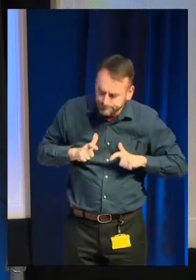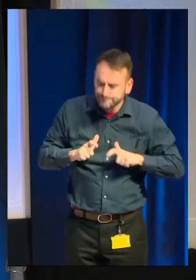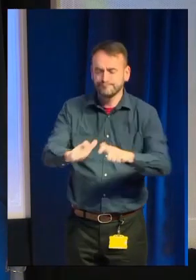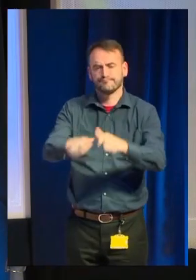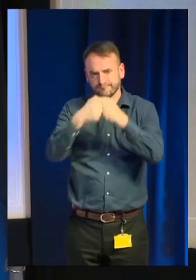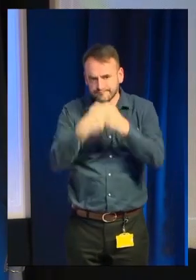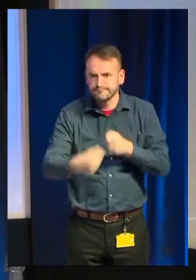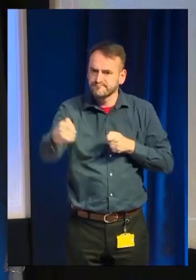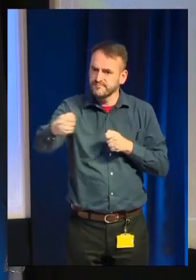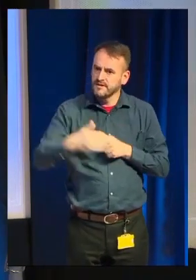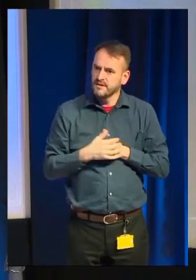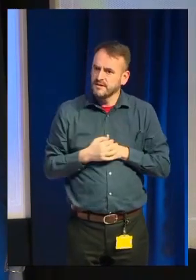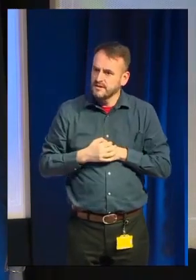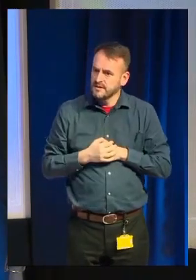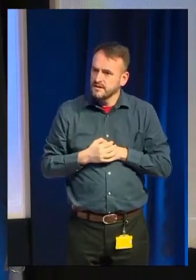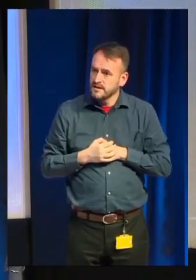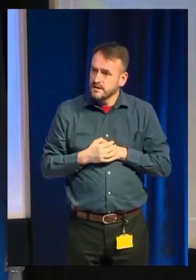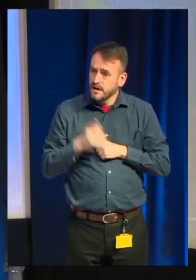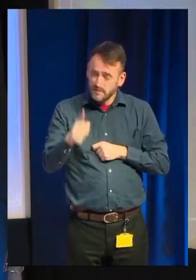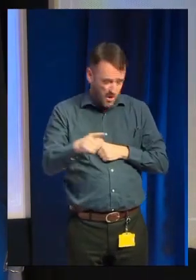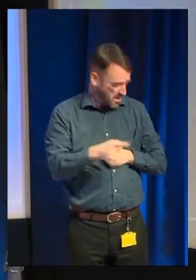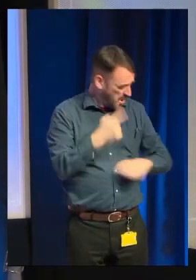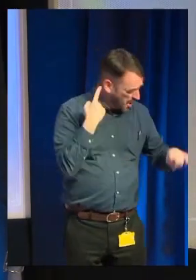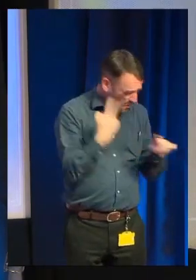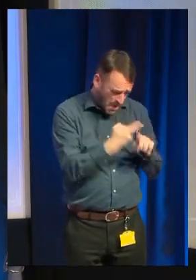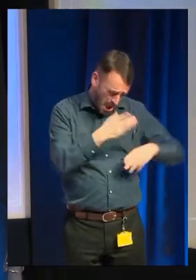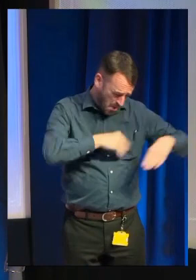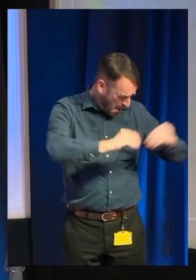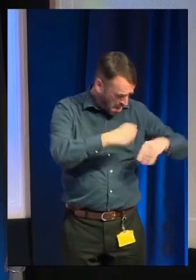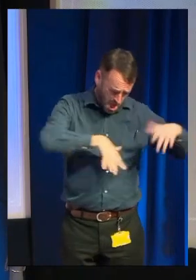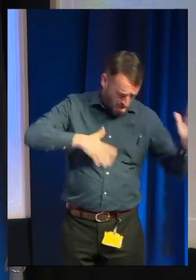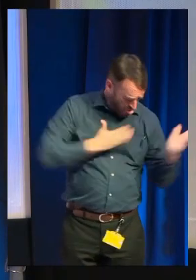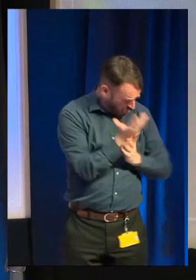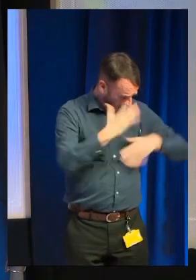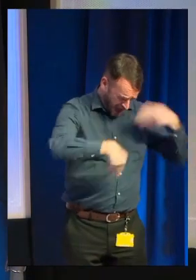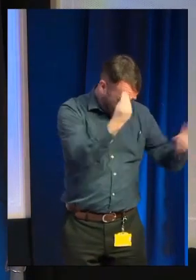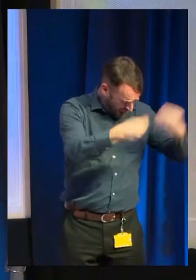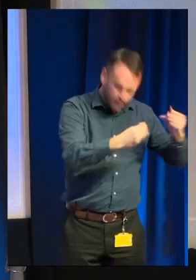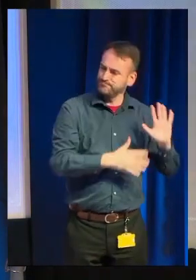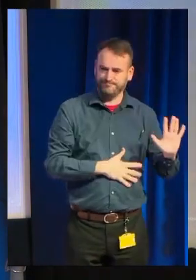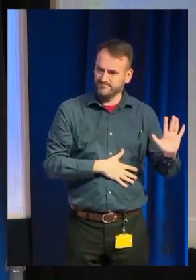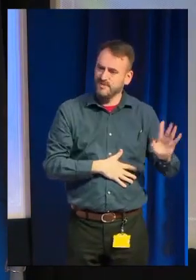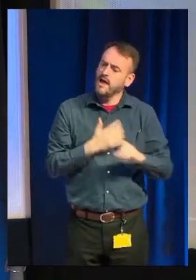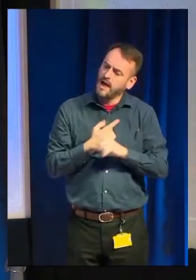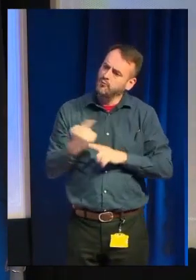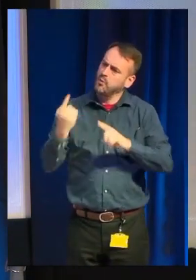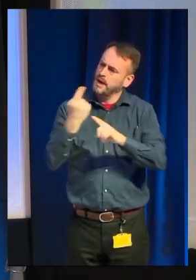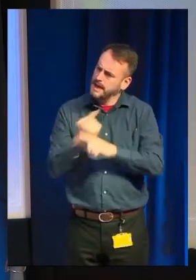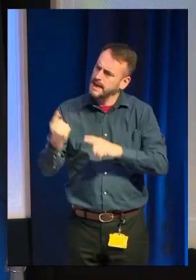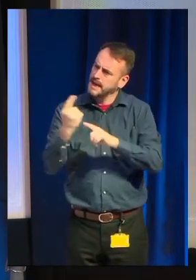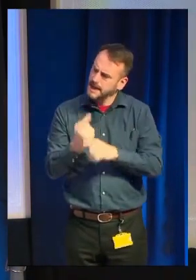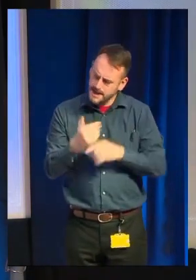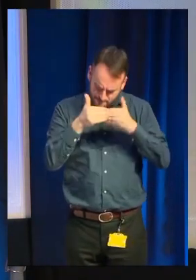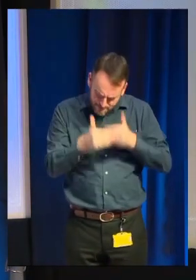trying to push through a lot of marketing activity very, very quickly. Aim to do a little bit every week. As you get closer to launch,